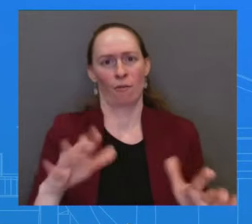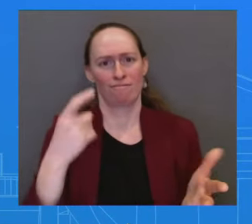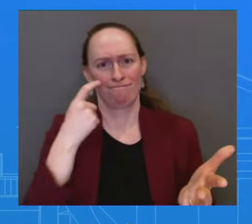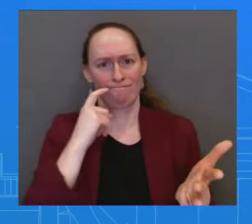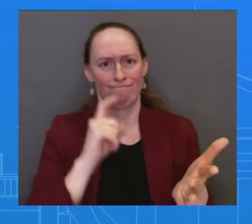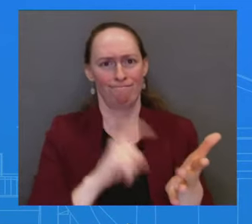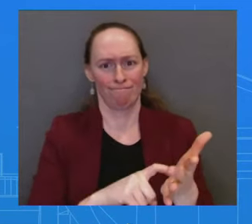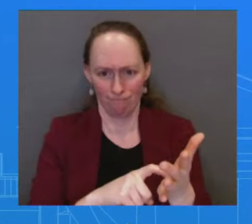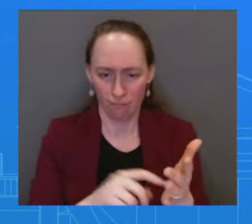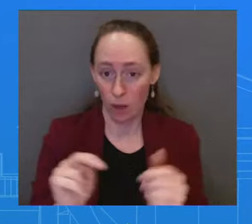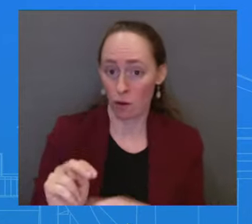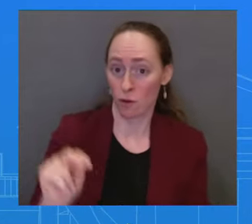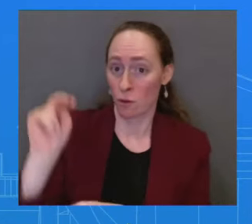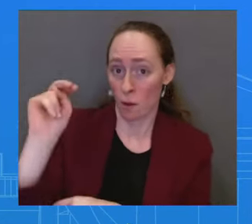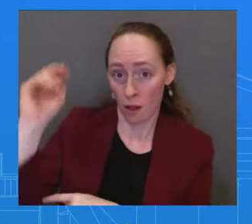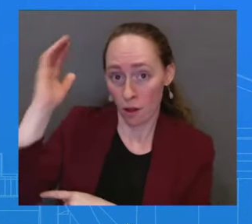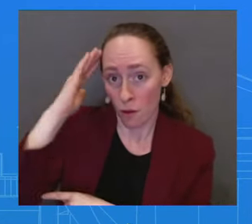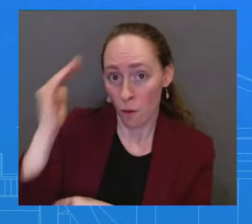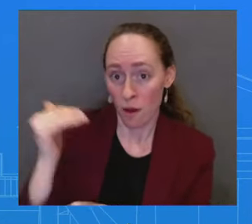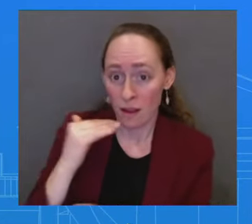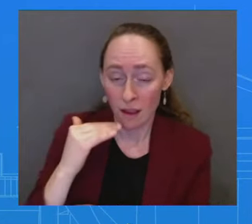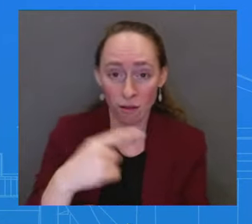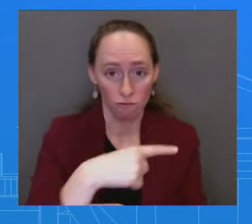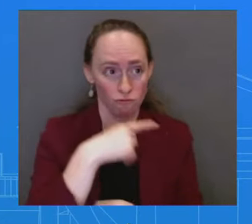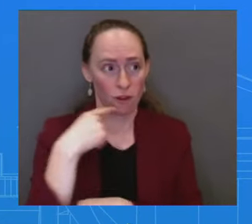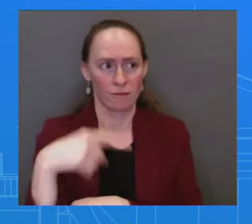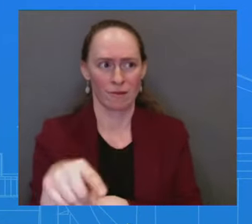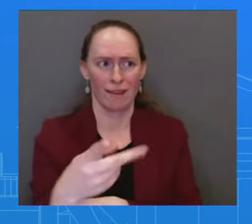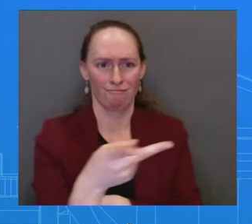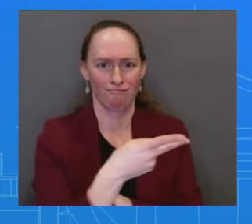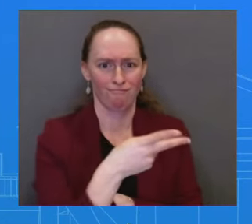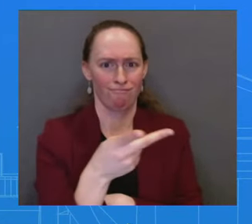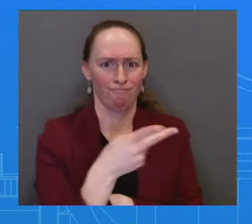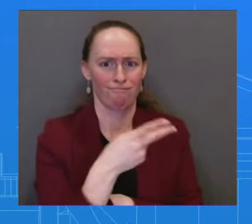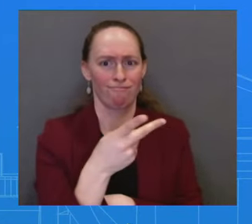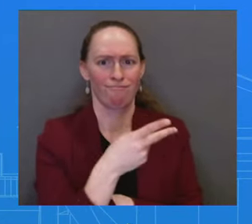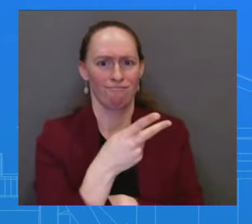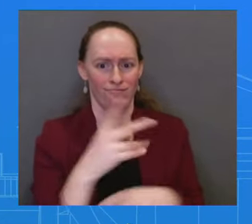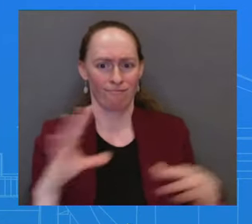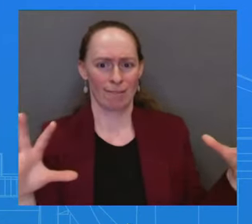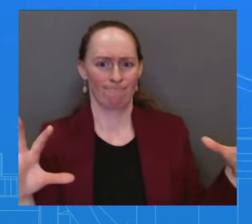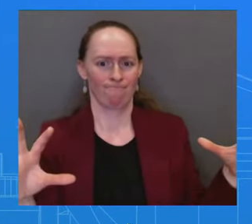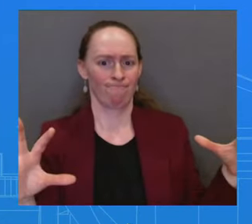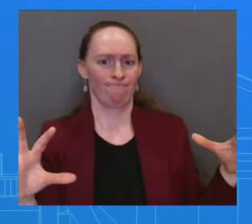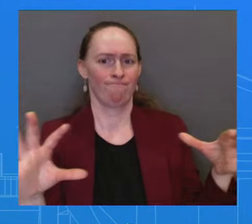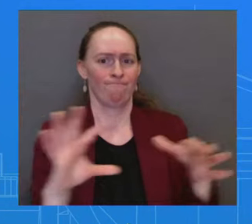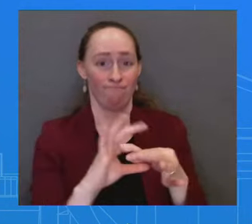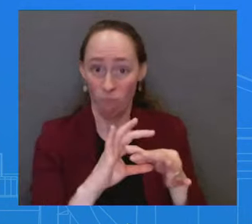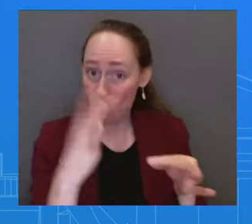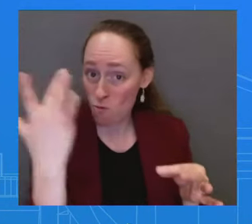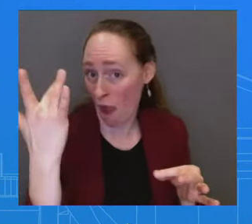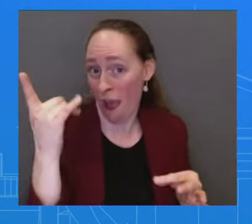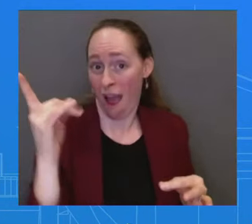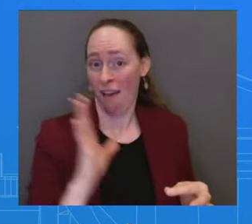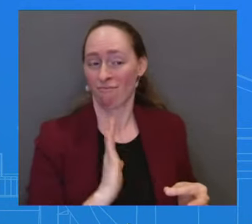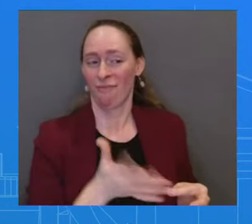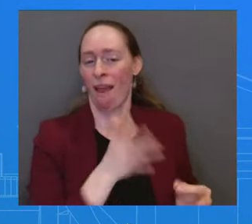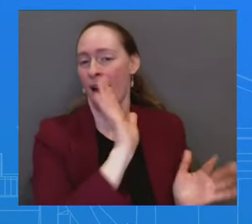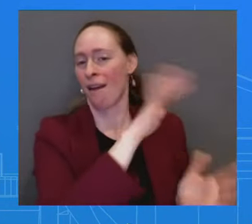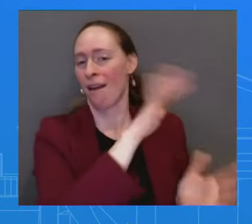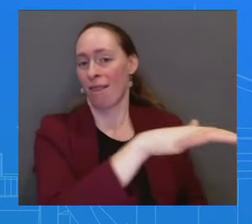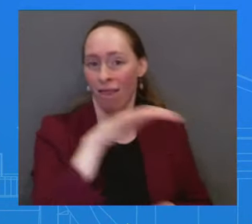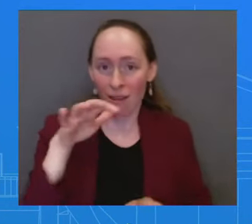benefit from it as he not only gets ballistic missiles and using them for use in Ukraine, but also artillery.